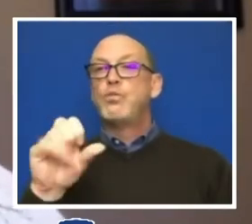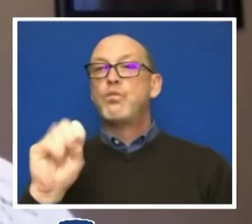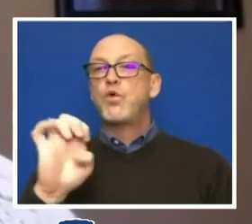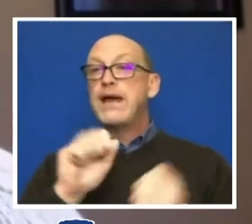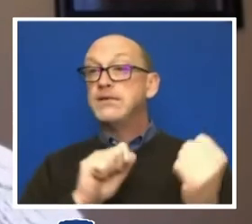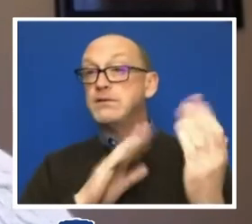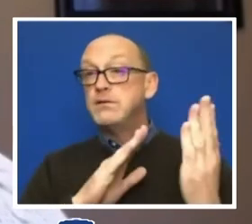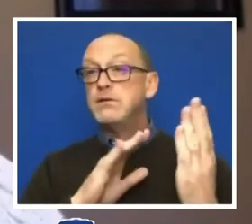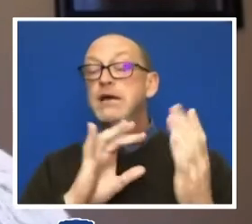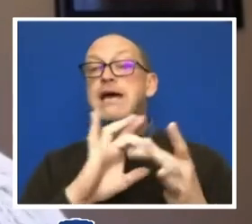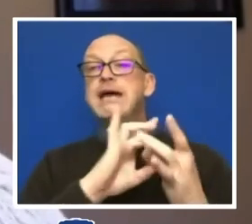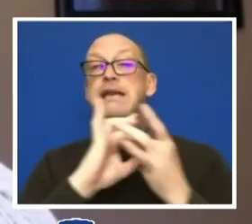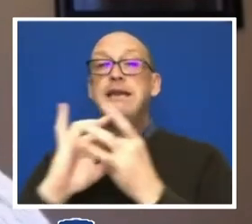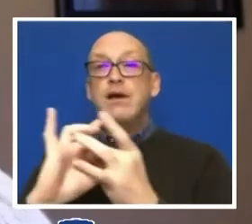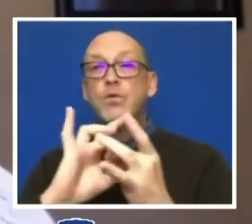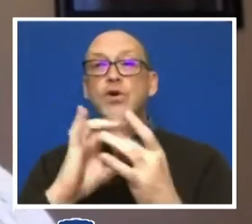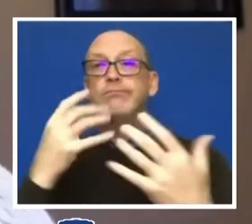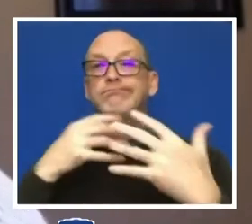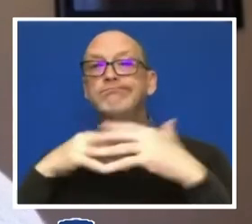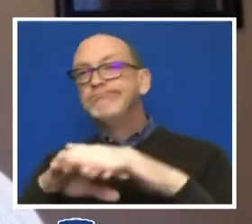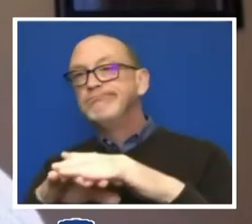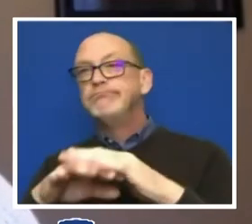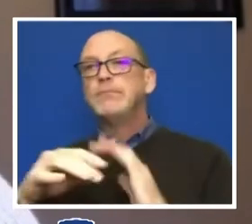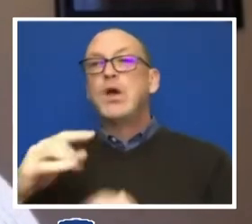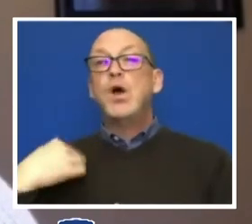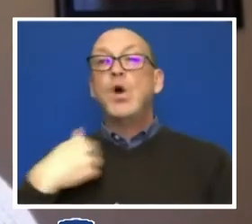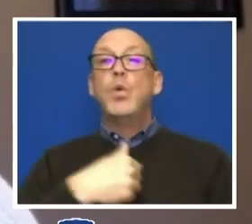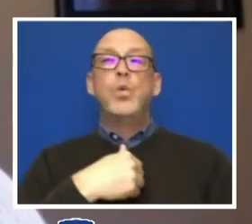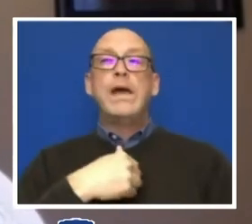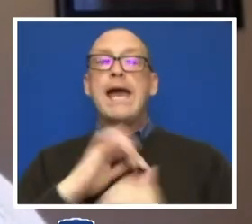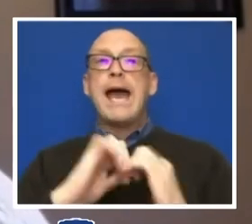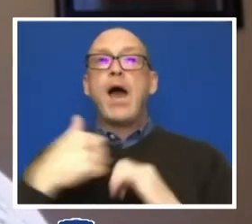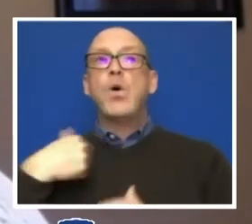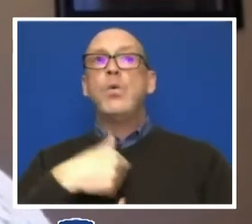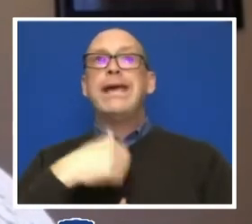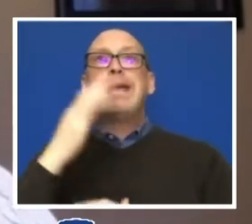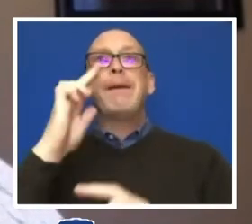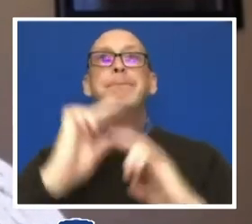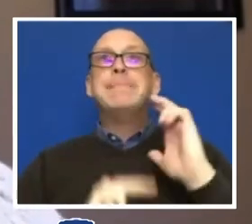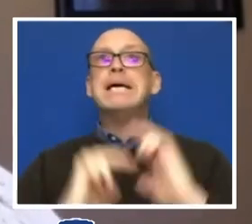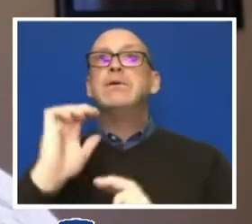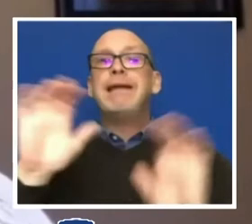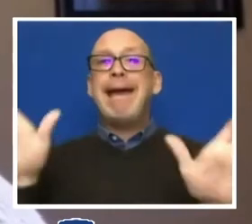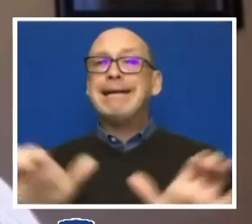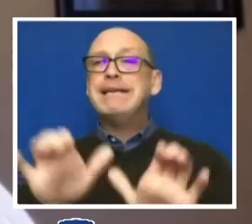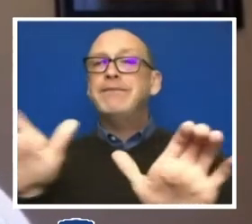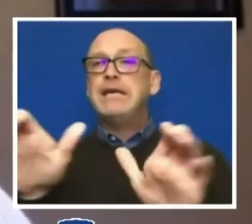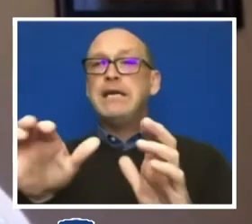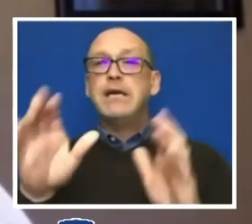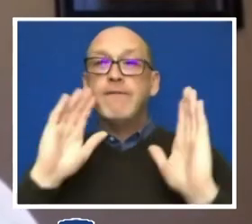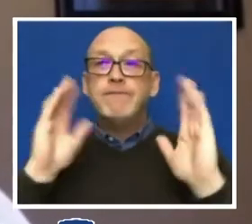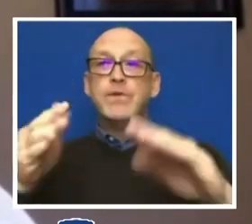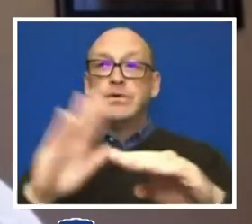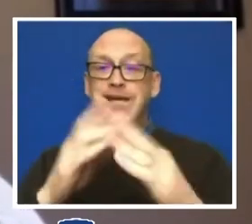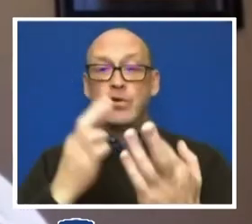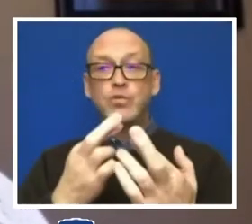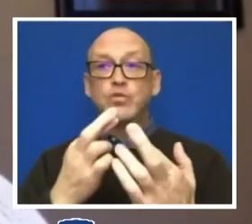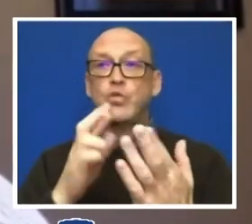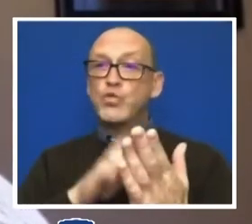integrating, thinking about how we can build some kind of an activity research focused that would encompass